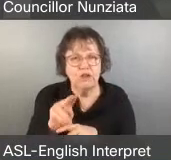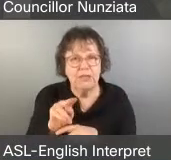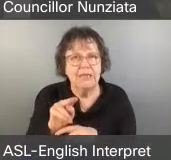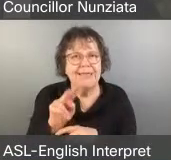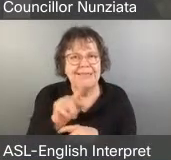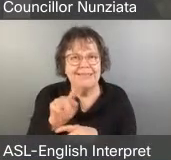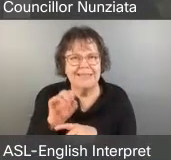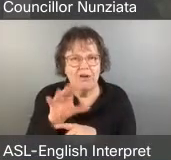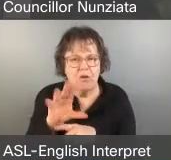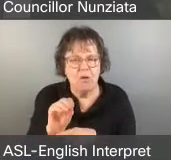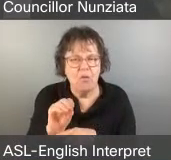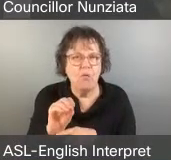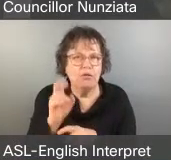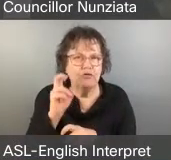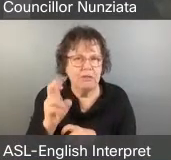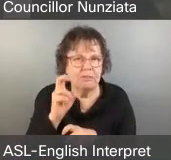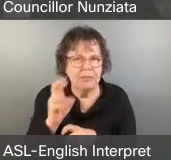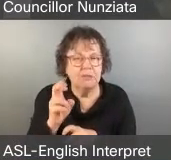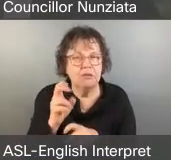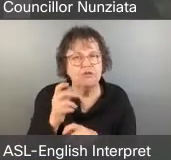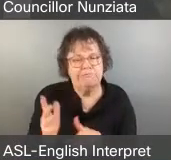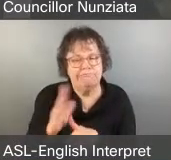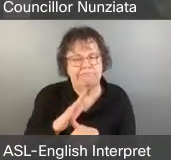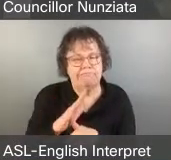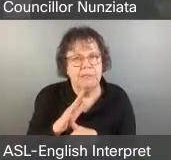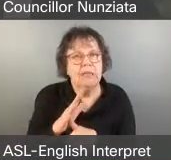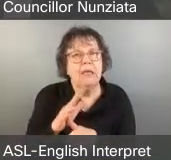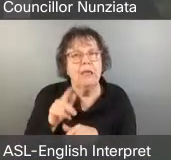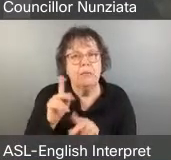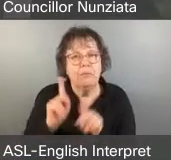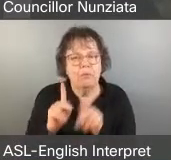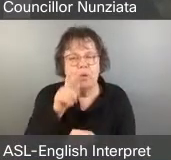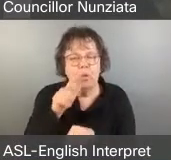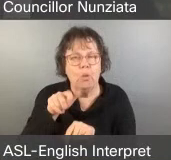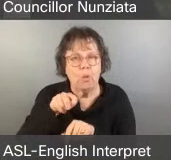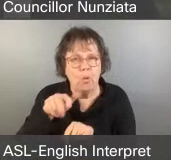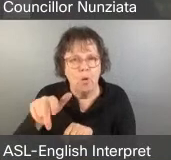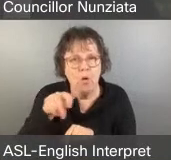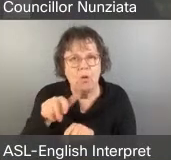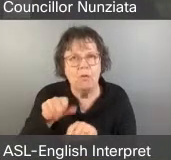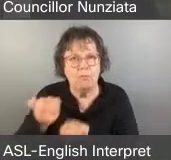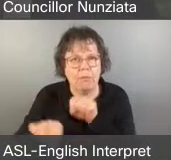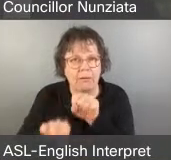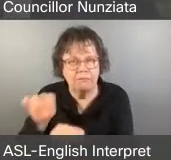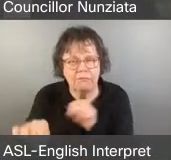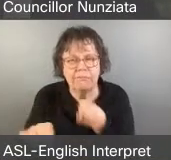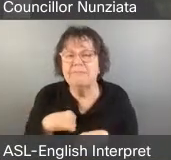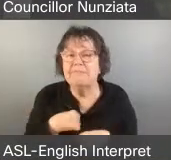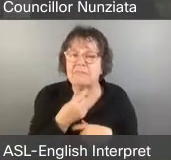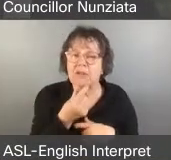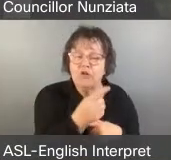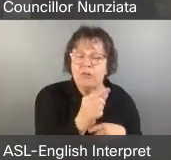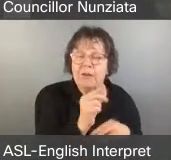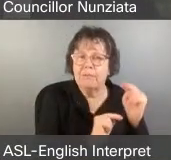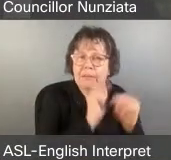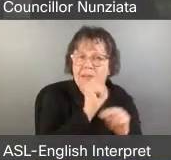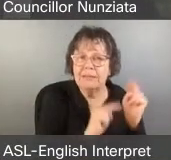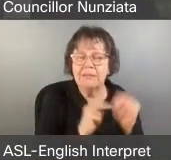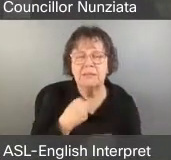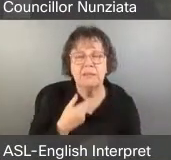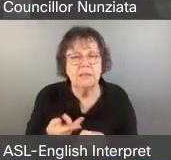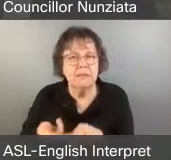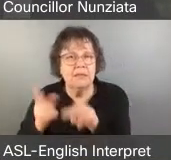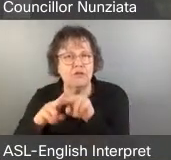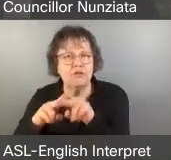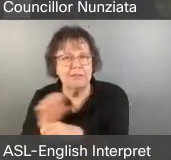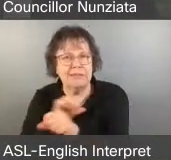to reprioritize pedestrians and cyclists over the car greening of buildings and increasing the number of safe and affordable housing units.